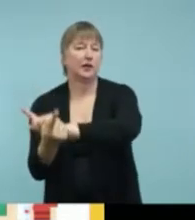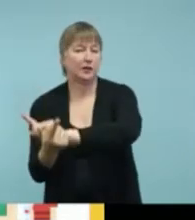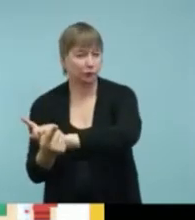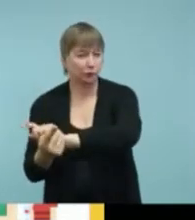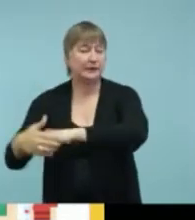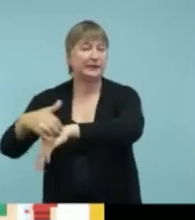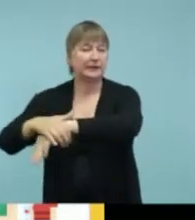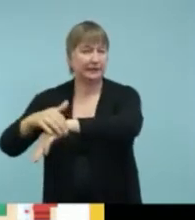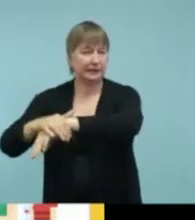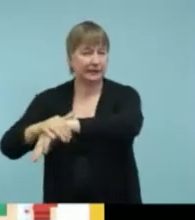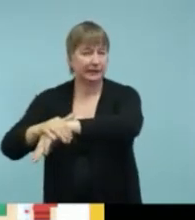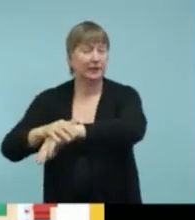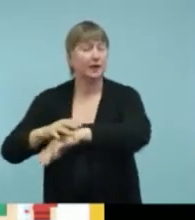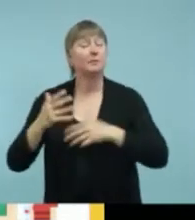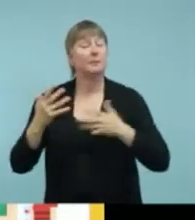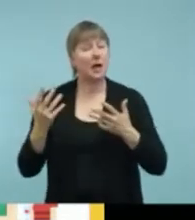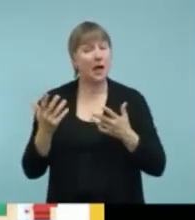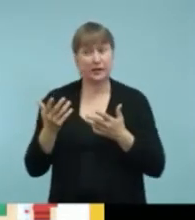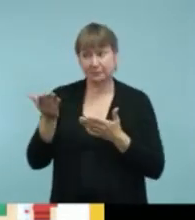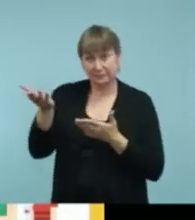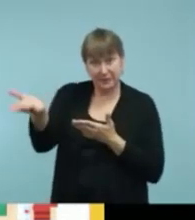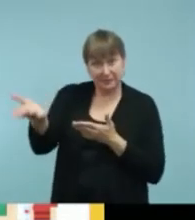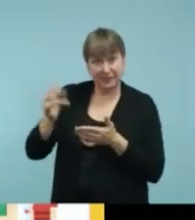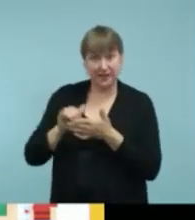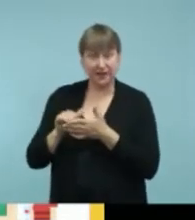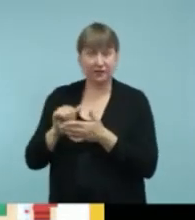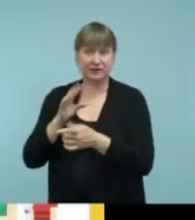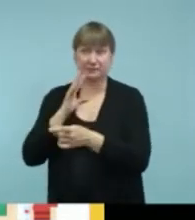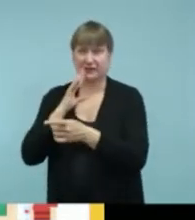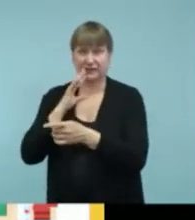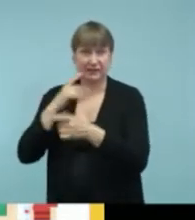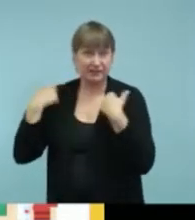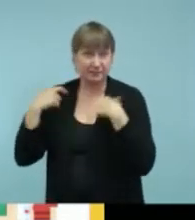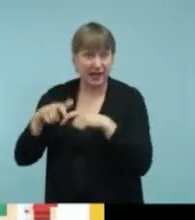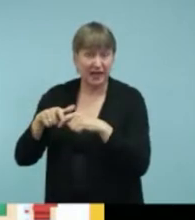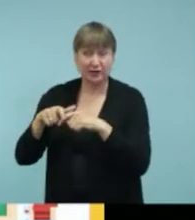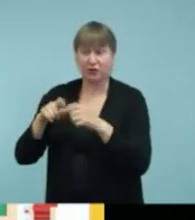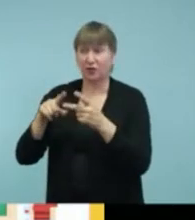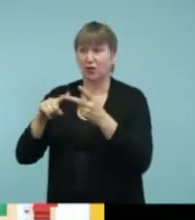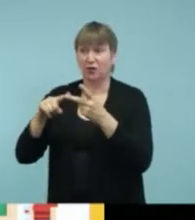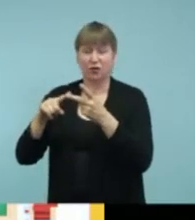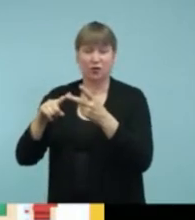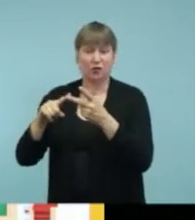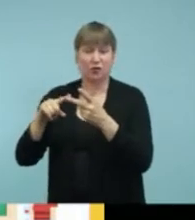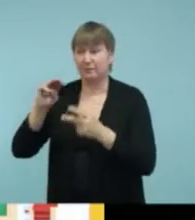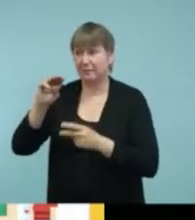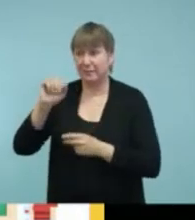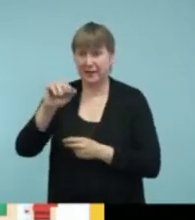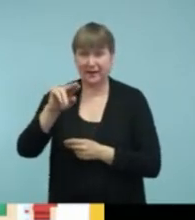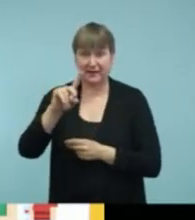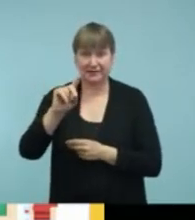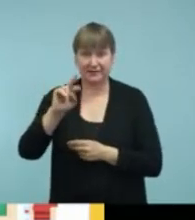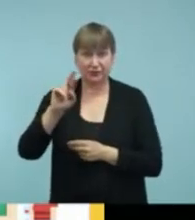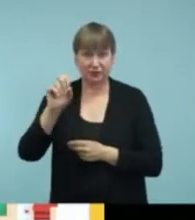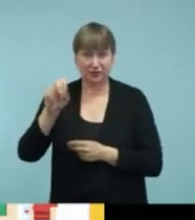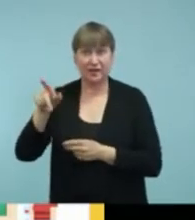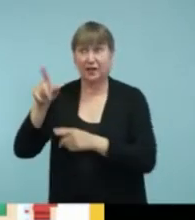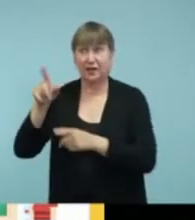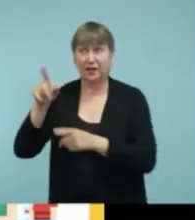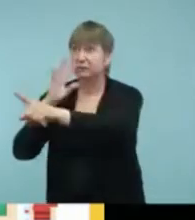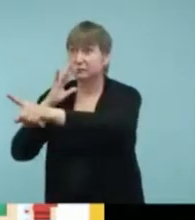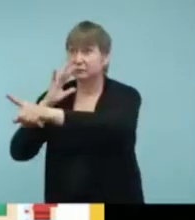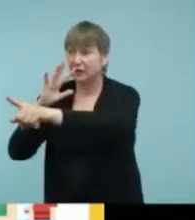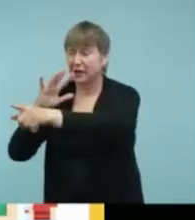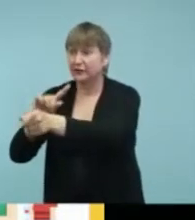But if you have someone that is speaking Spanish or Mandarin or something else, it can even translate it further